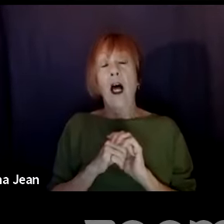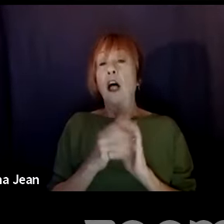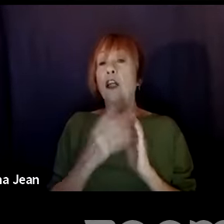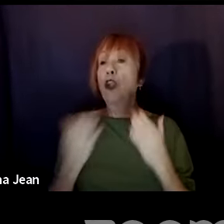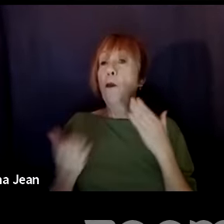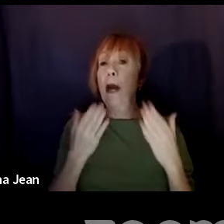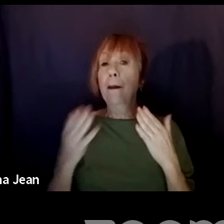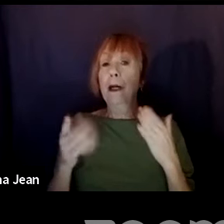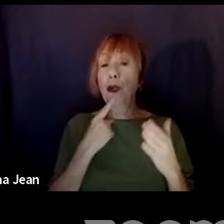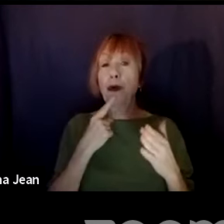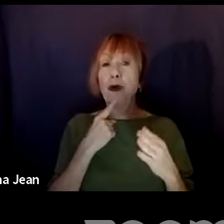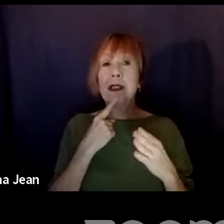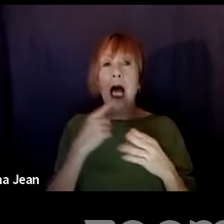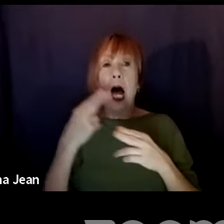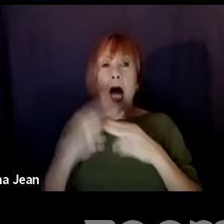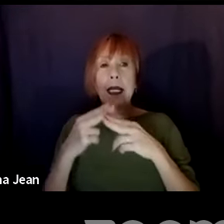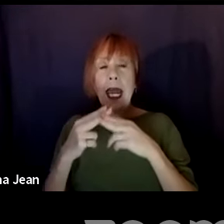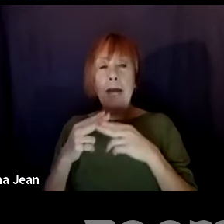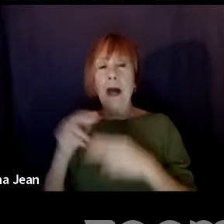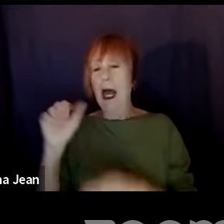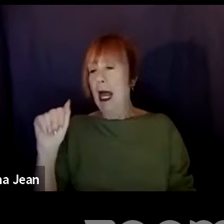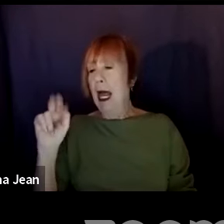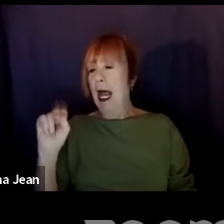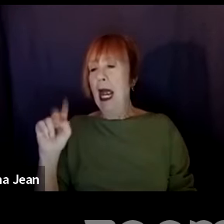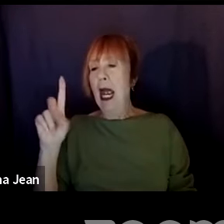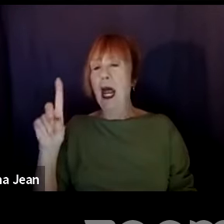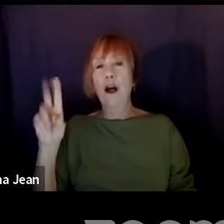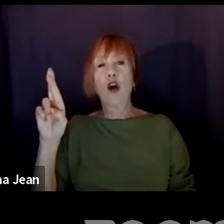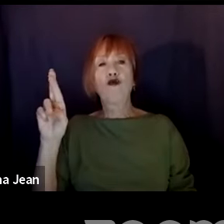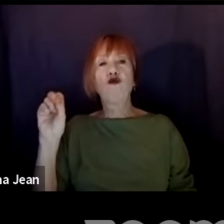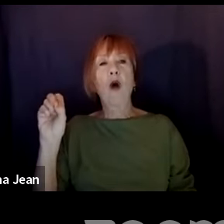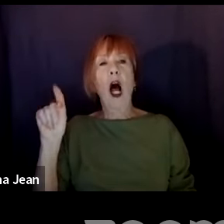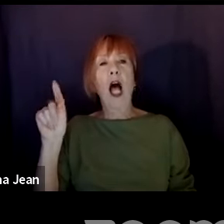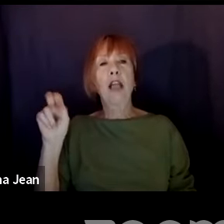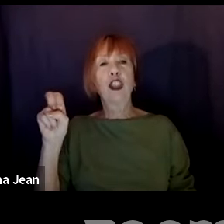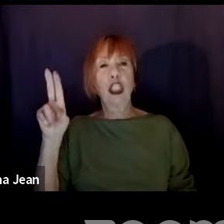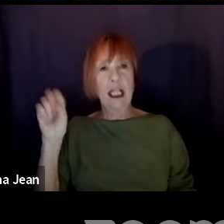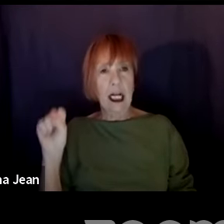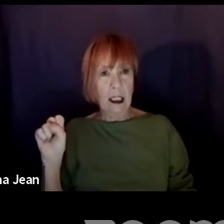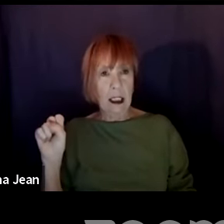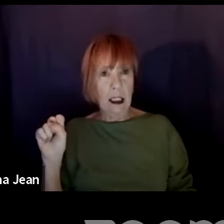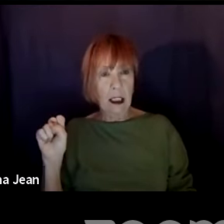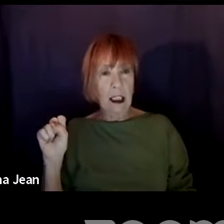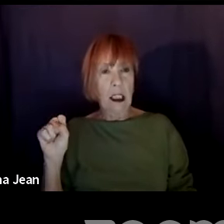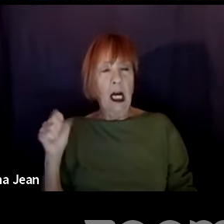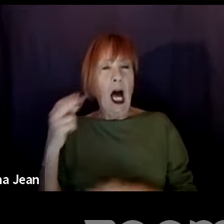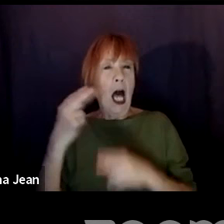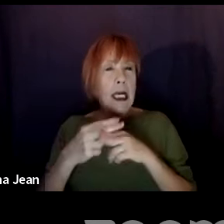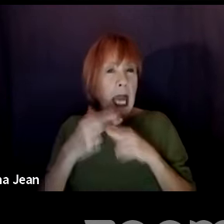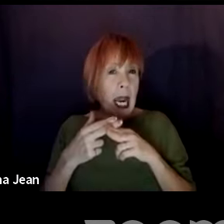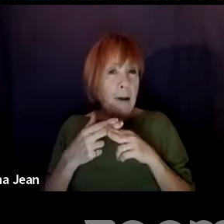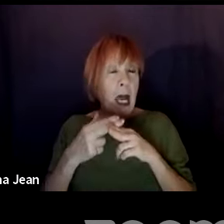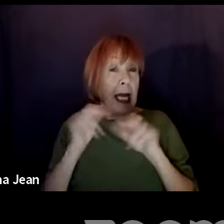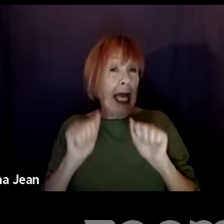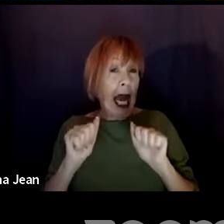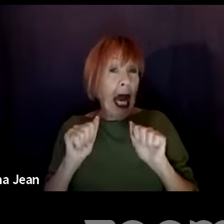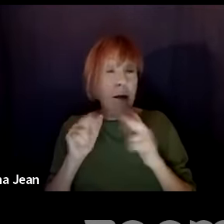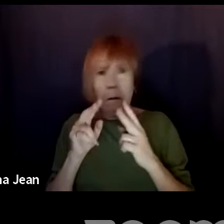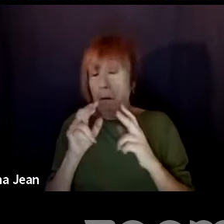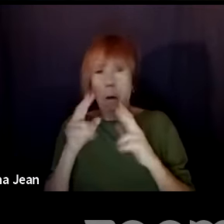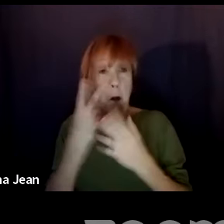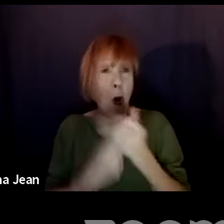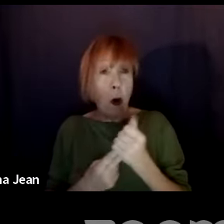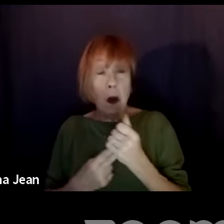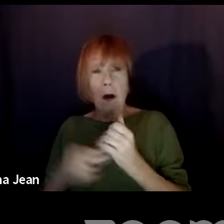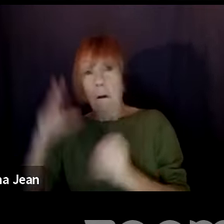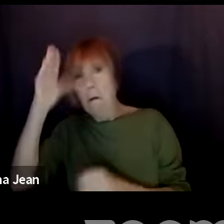androgynous name or something. Because it doesn't matter if it's a guy or a girl, you really want to, as a writer, sort of employ as much openness